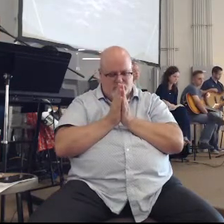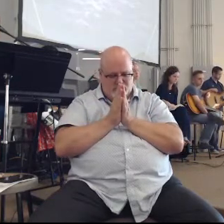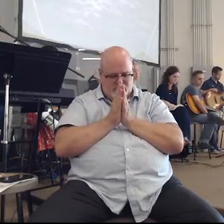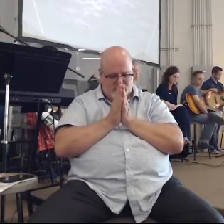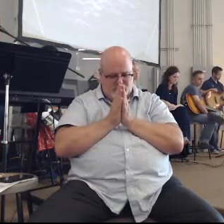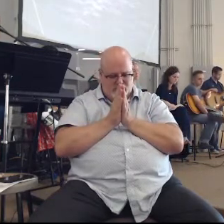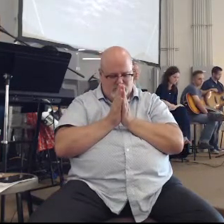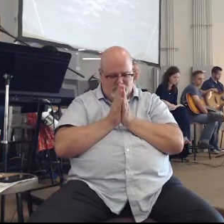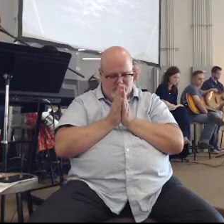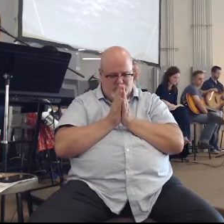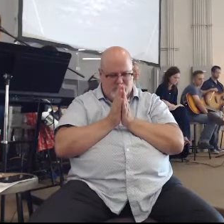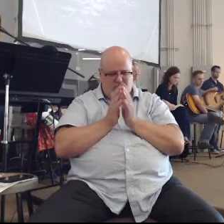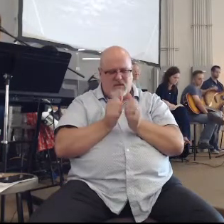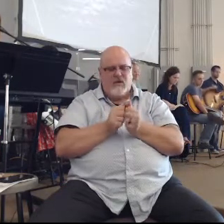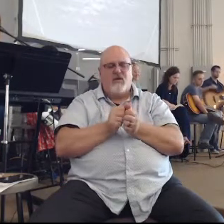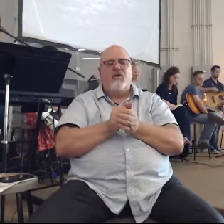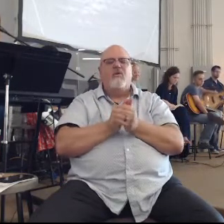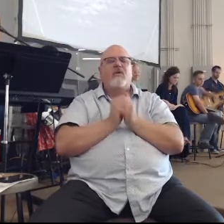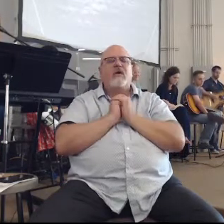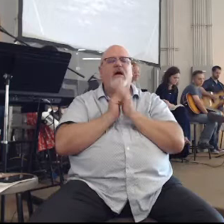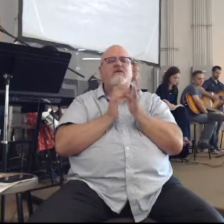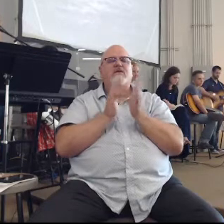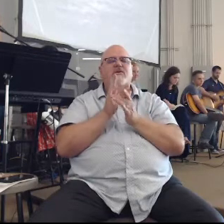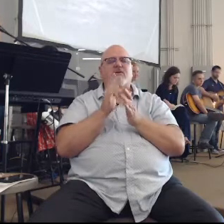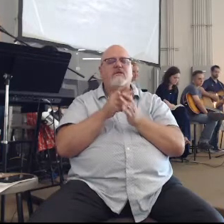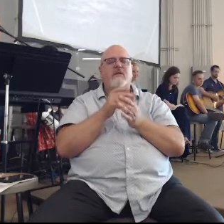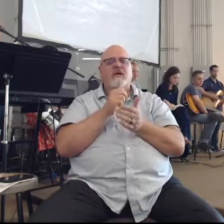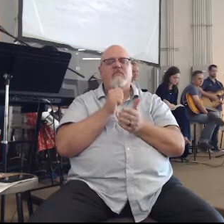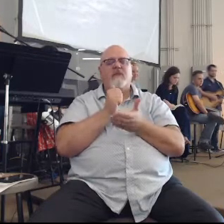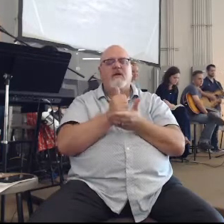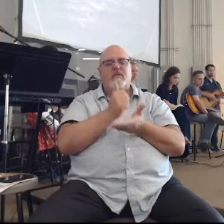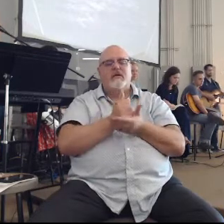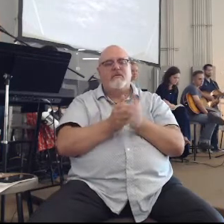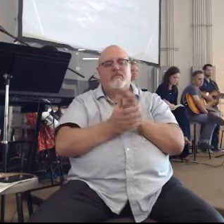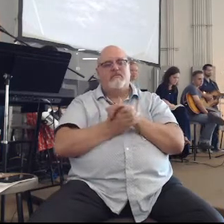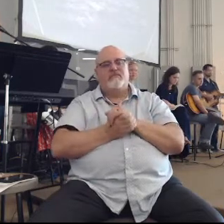This we ask in our Lord Jesus Christ's name. Amen.